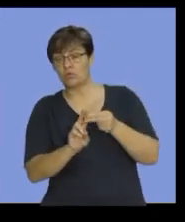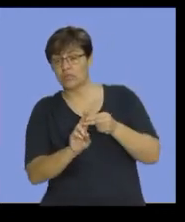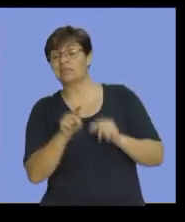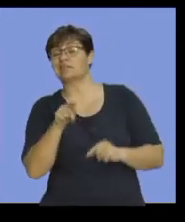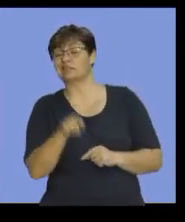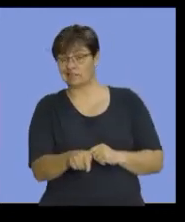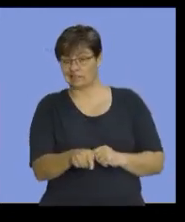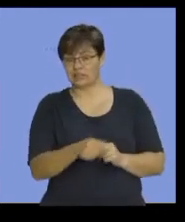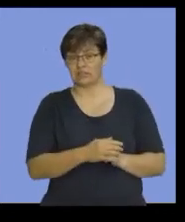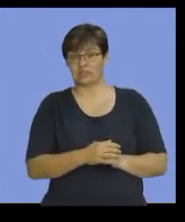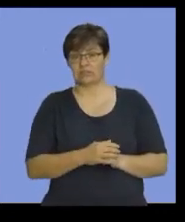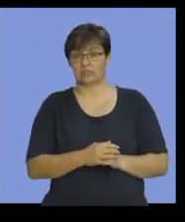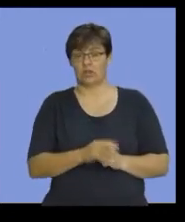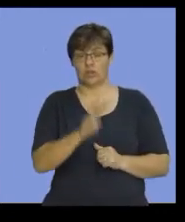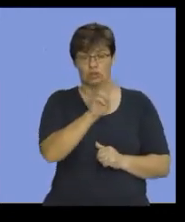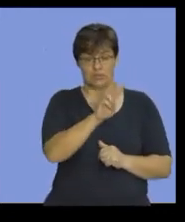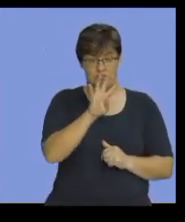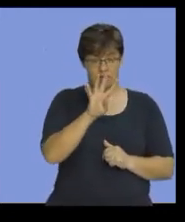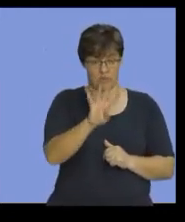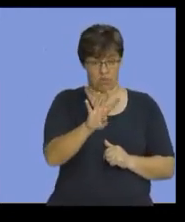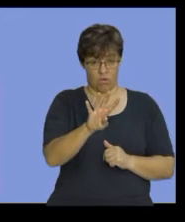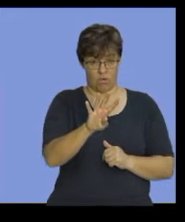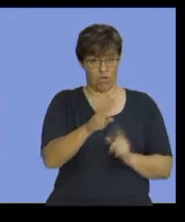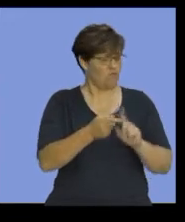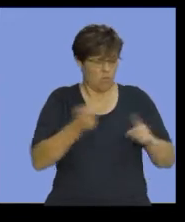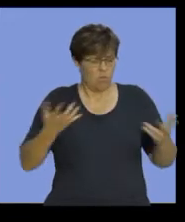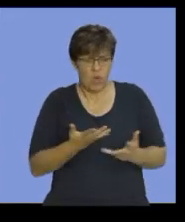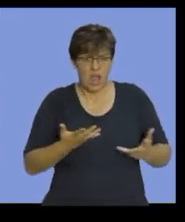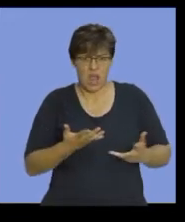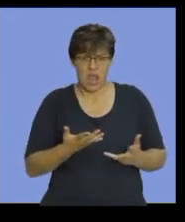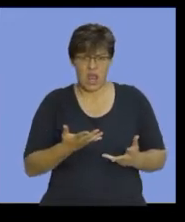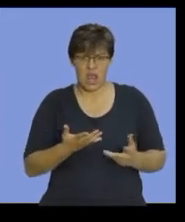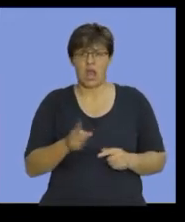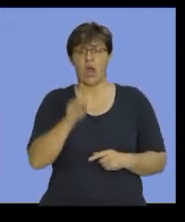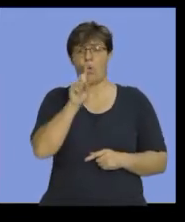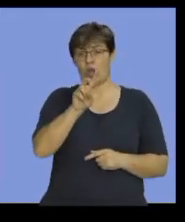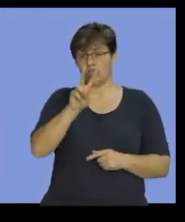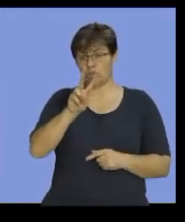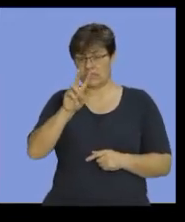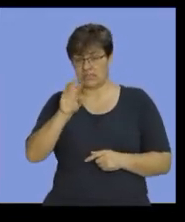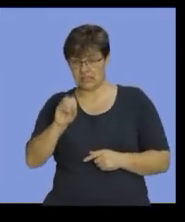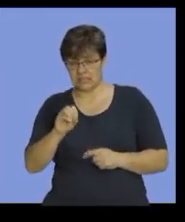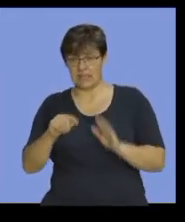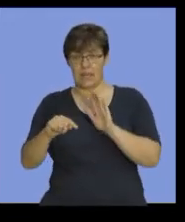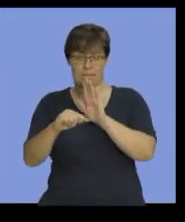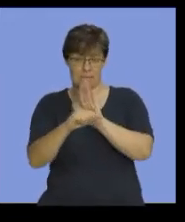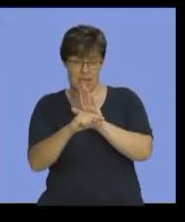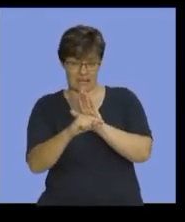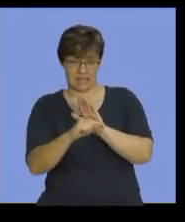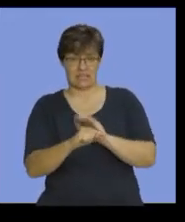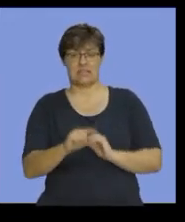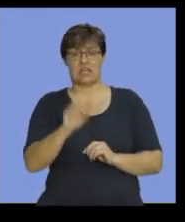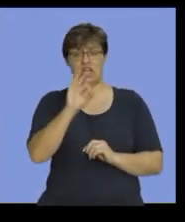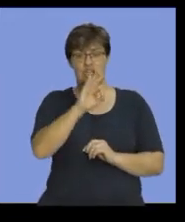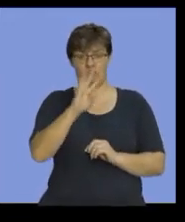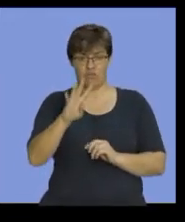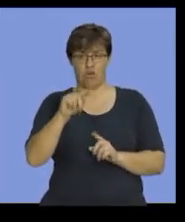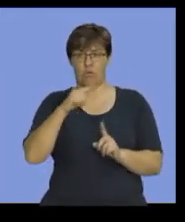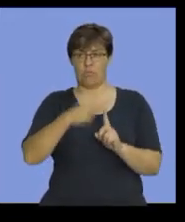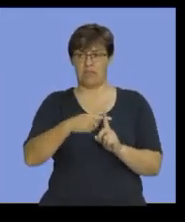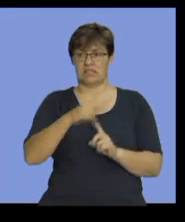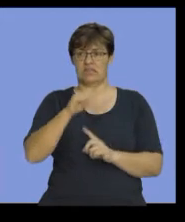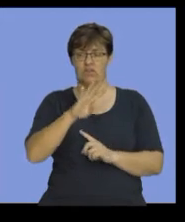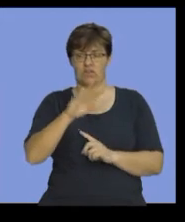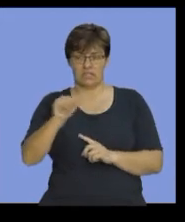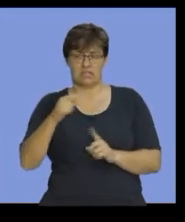My contribution per unit is $24,000. Where did it come from? $120,000 minus $34,000 plus $46,000 plus